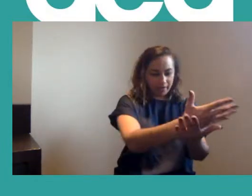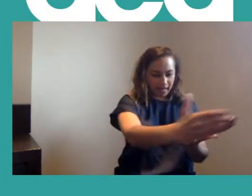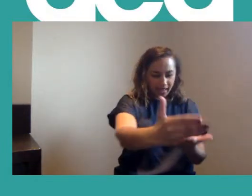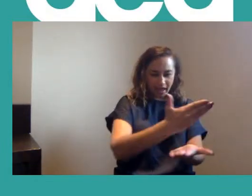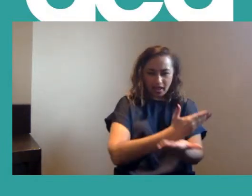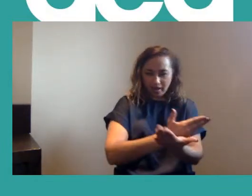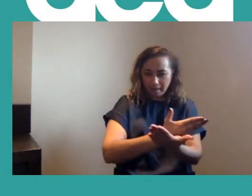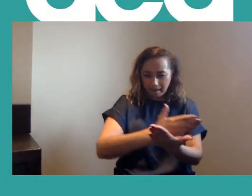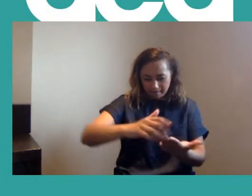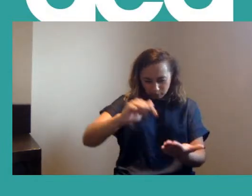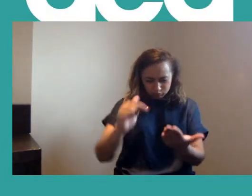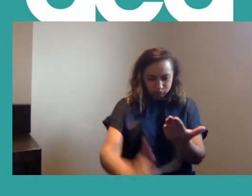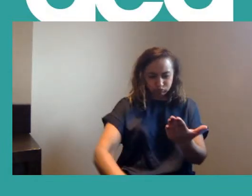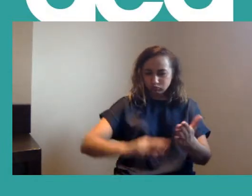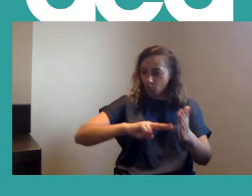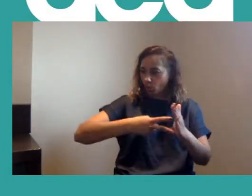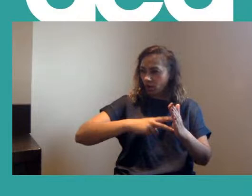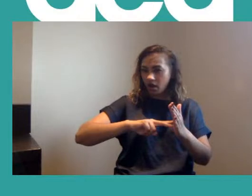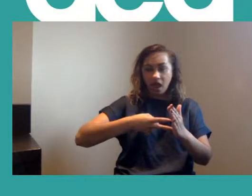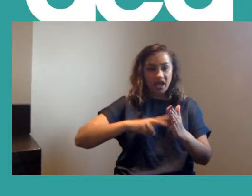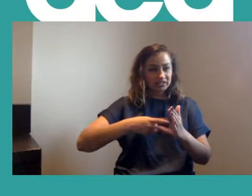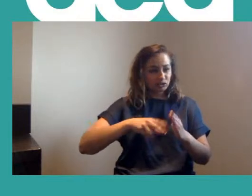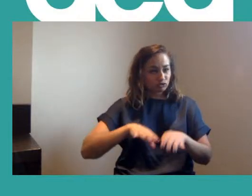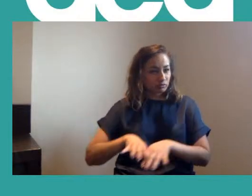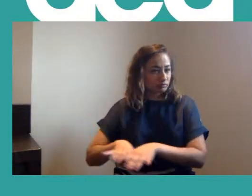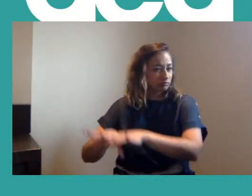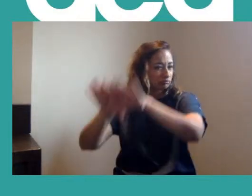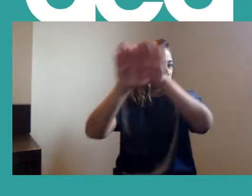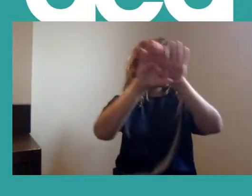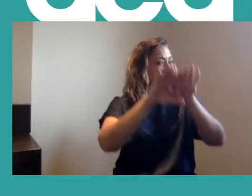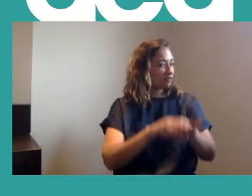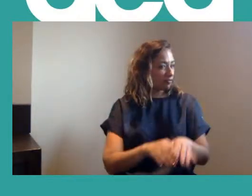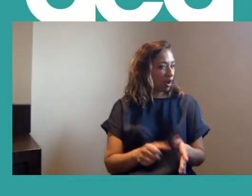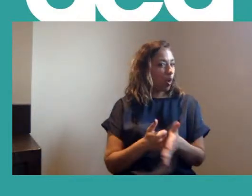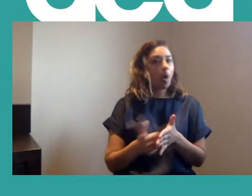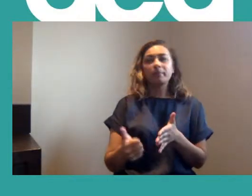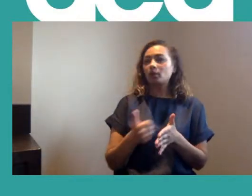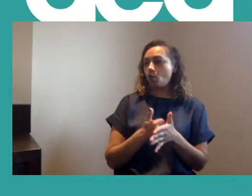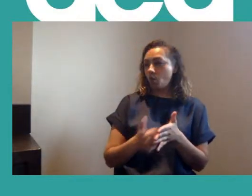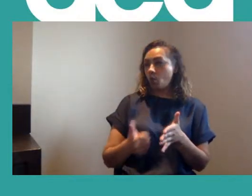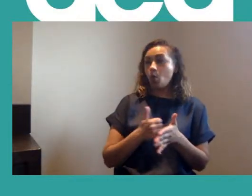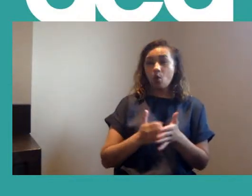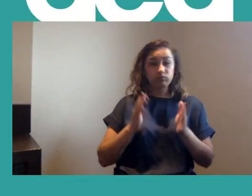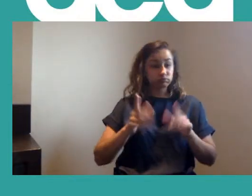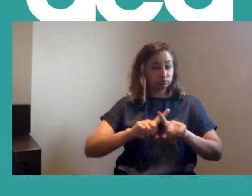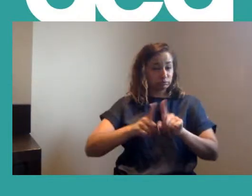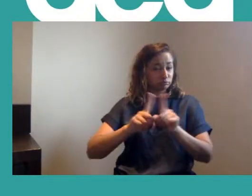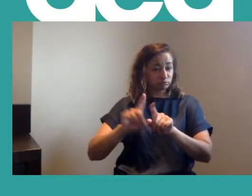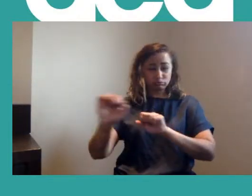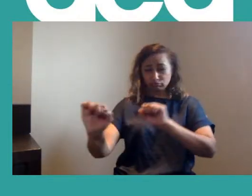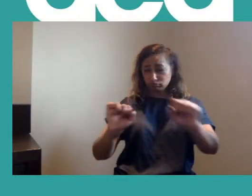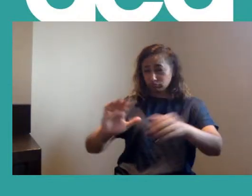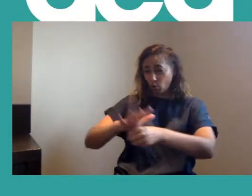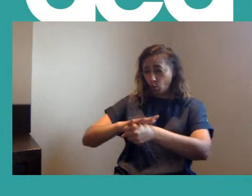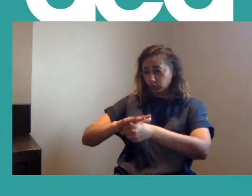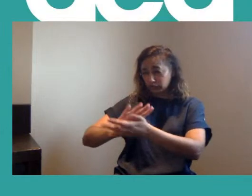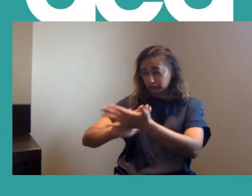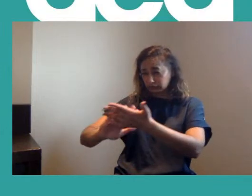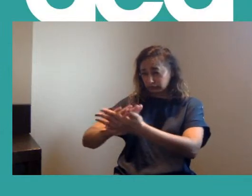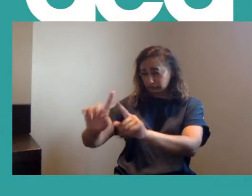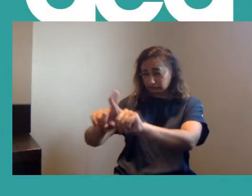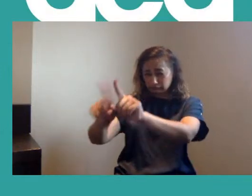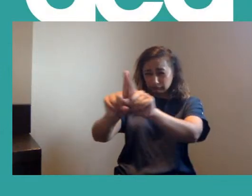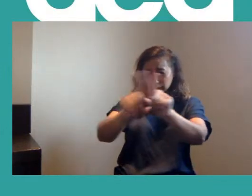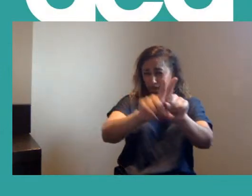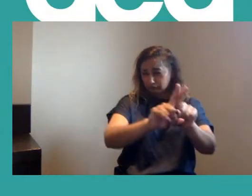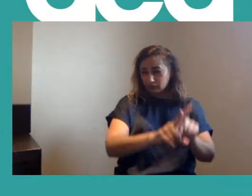see how organising has real commonalities across the globe, across really different types of contexts and how when